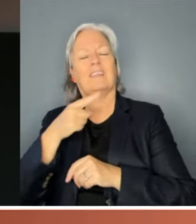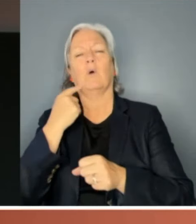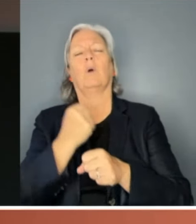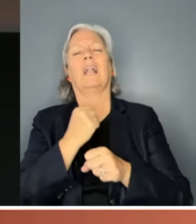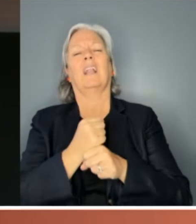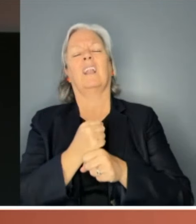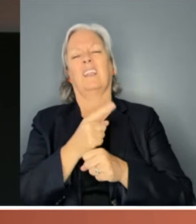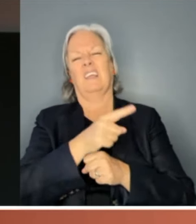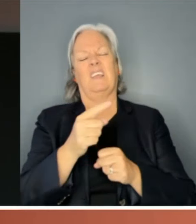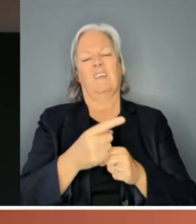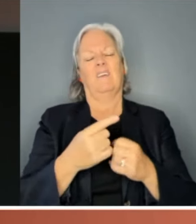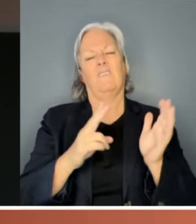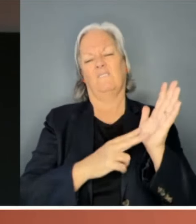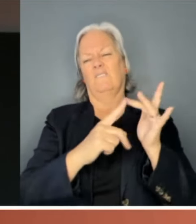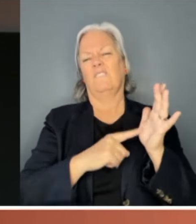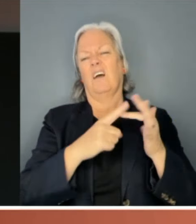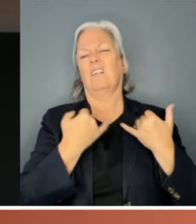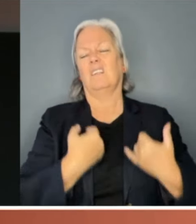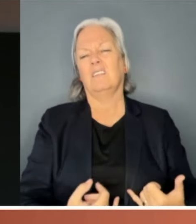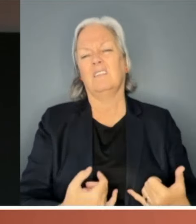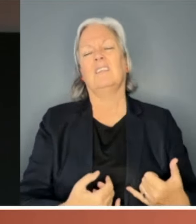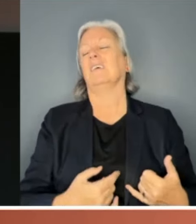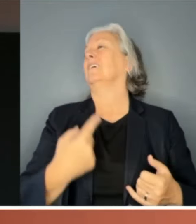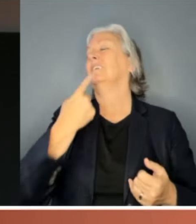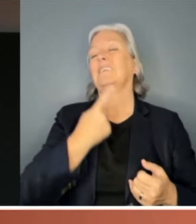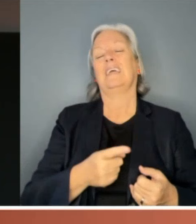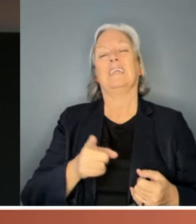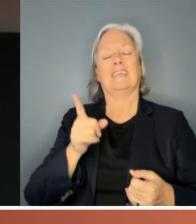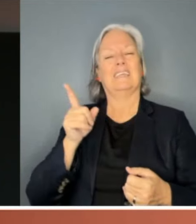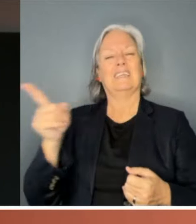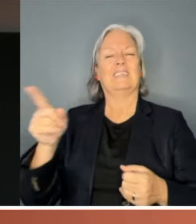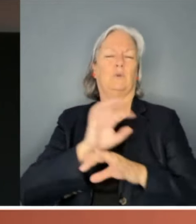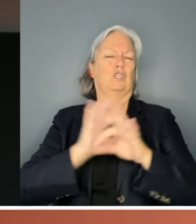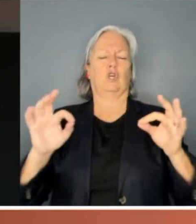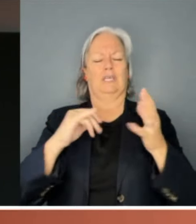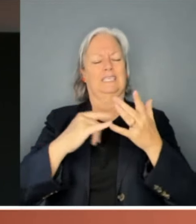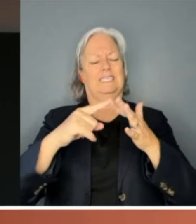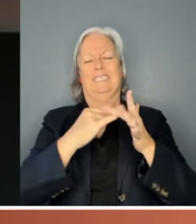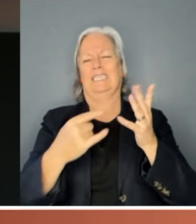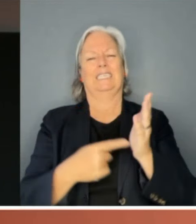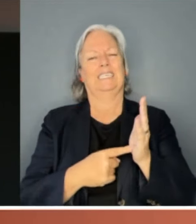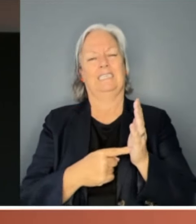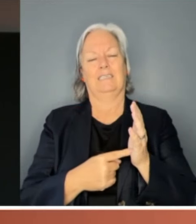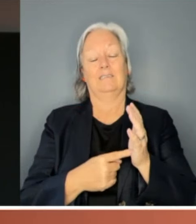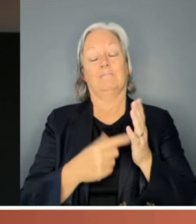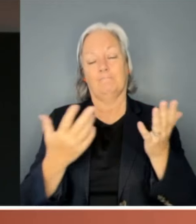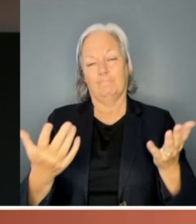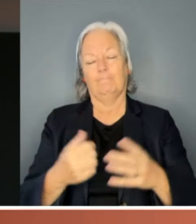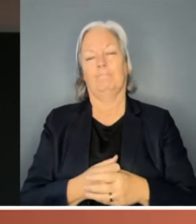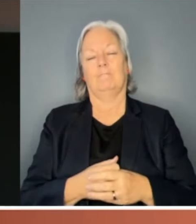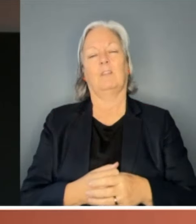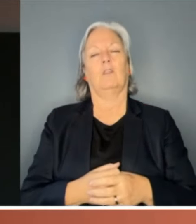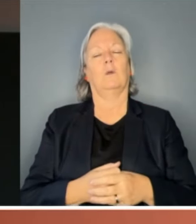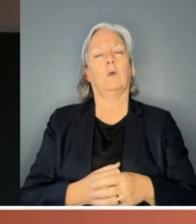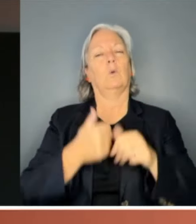and defended the opposition leader, Tony Abbott, insisting he was not sexist. A good, reliable and loyal